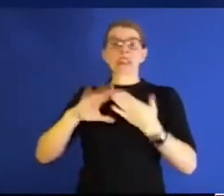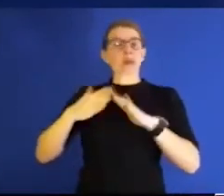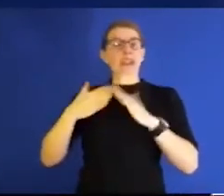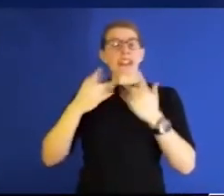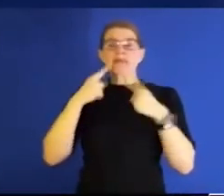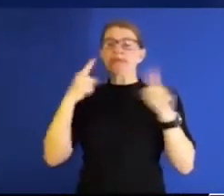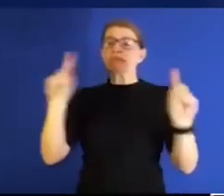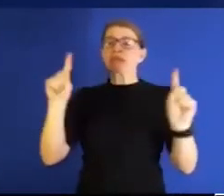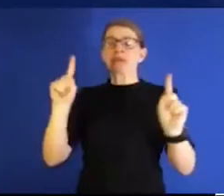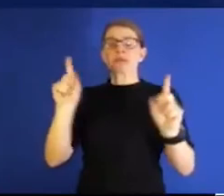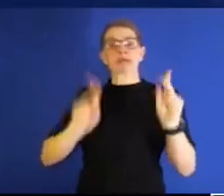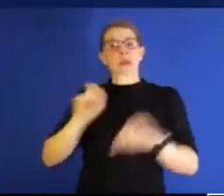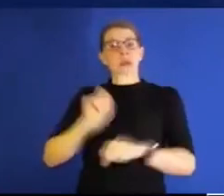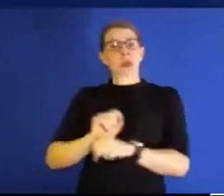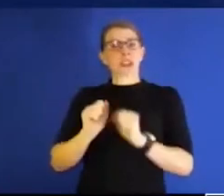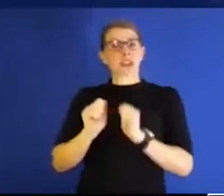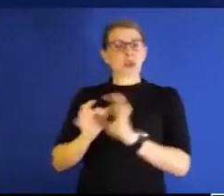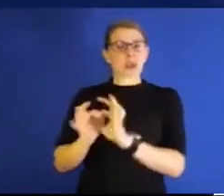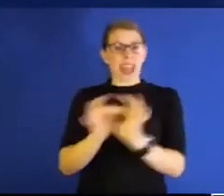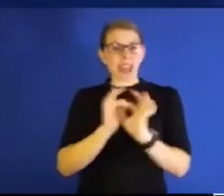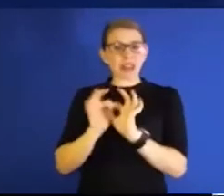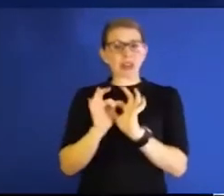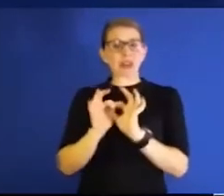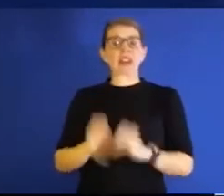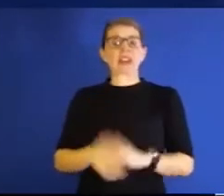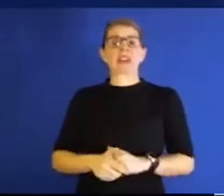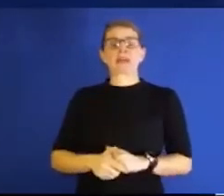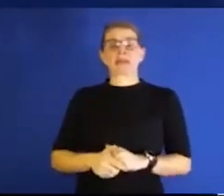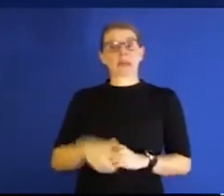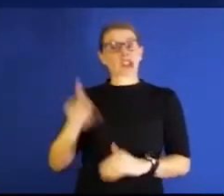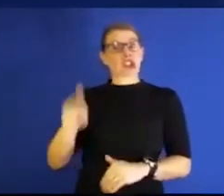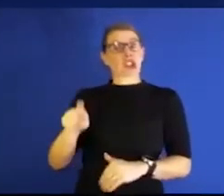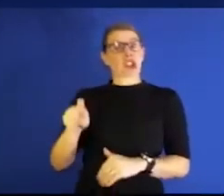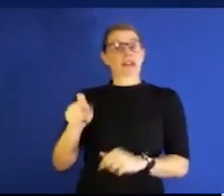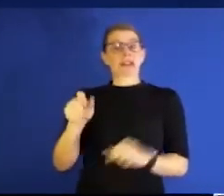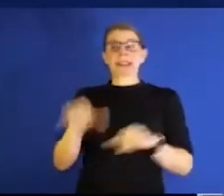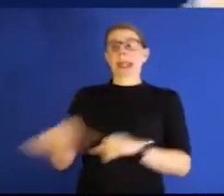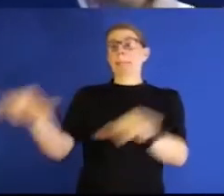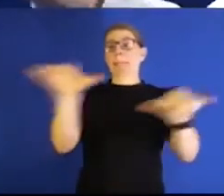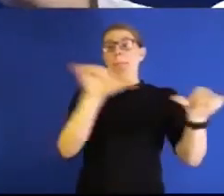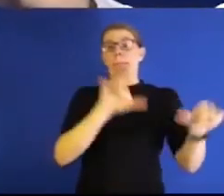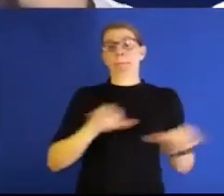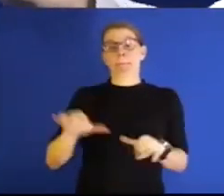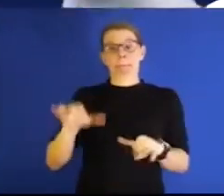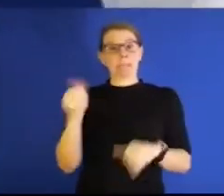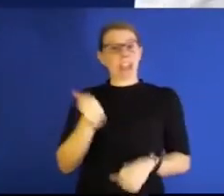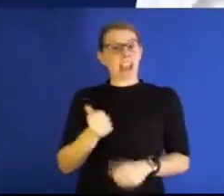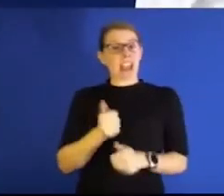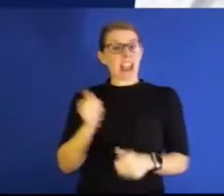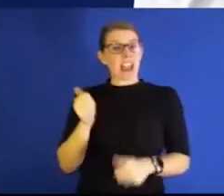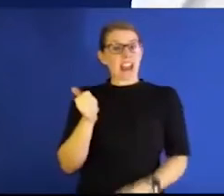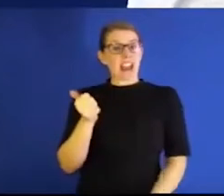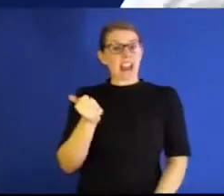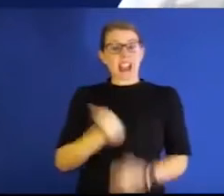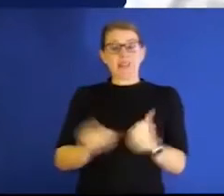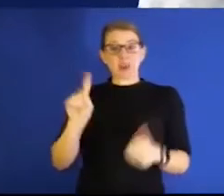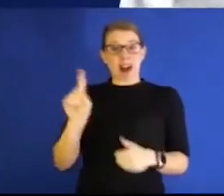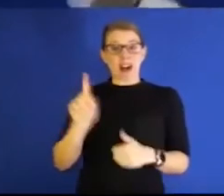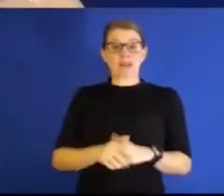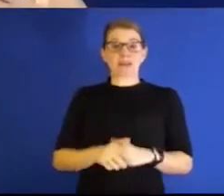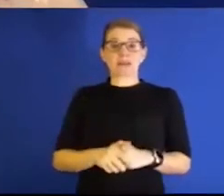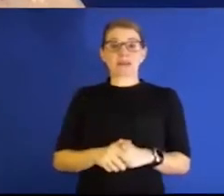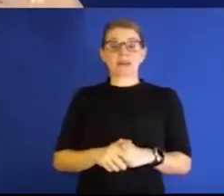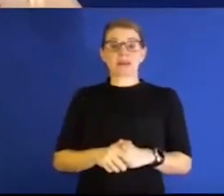They I mean, it's just like this is how it should be everywhere. And I do think, Grant, we're very good friends. But I would say Dr. Gerard has done a